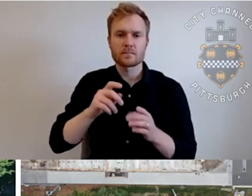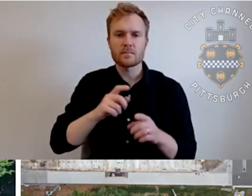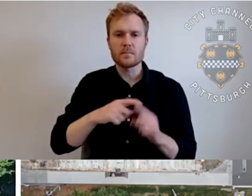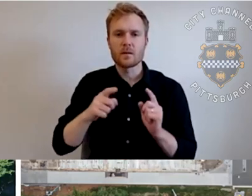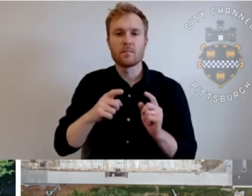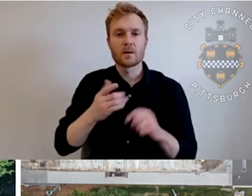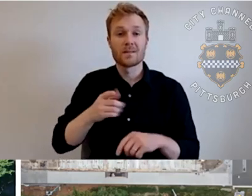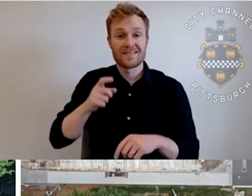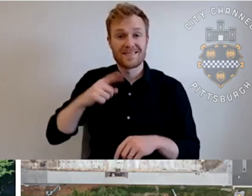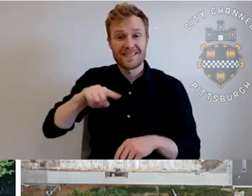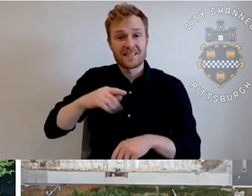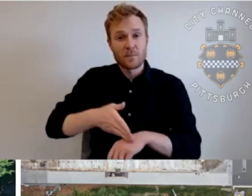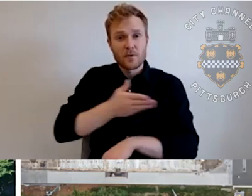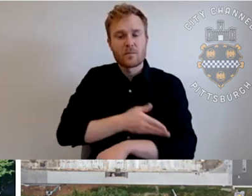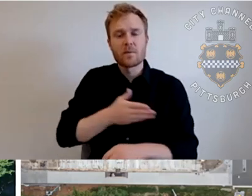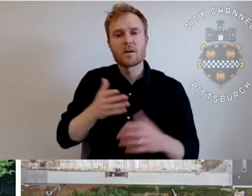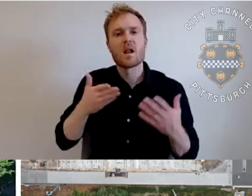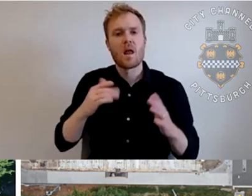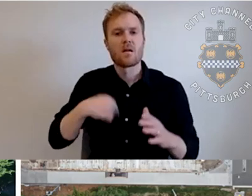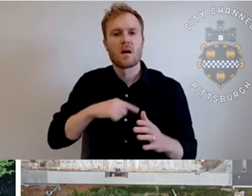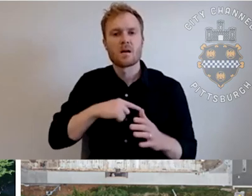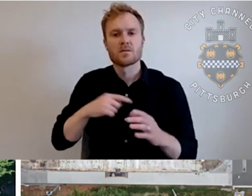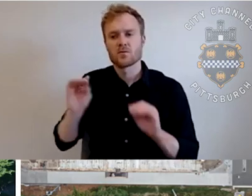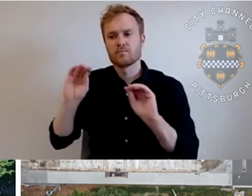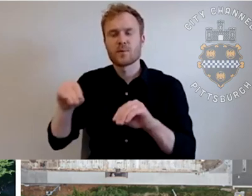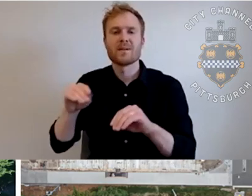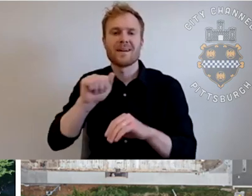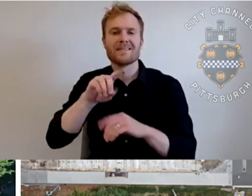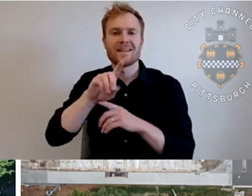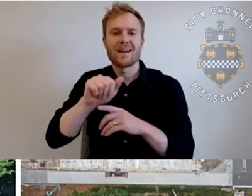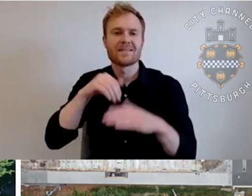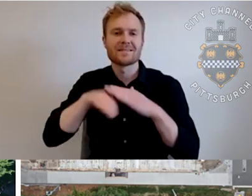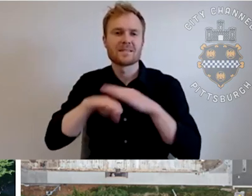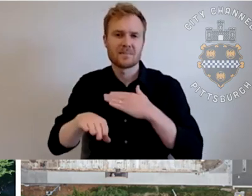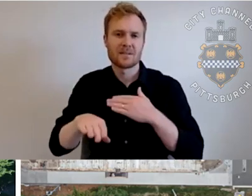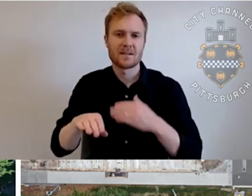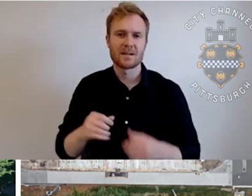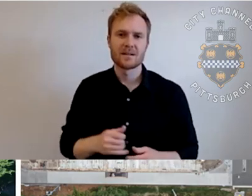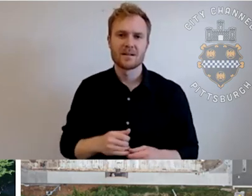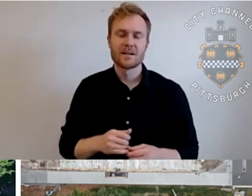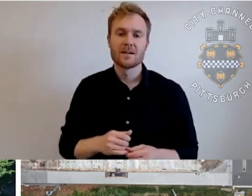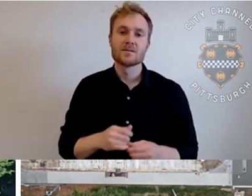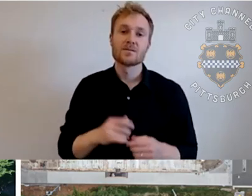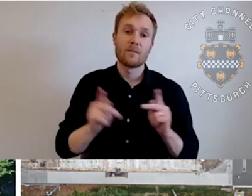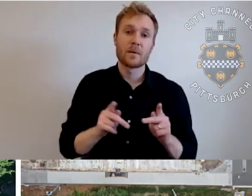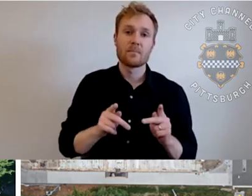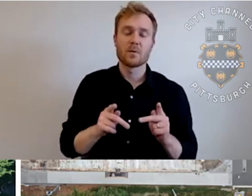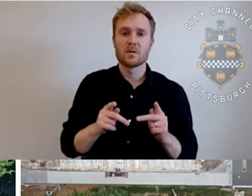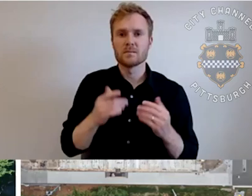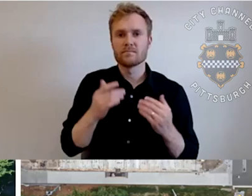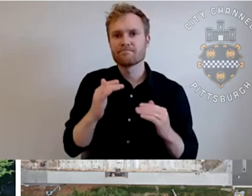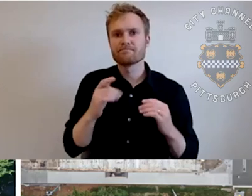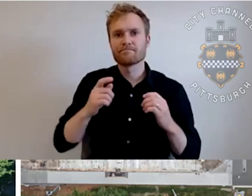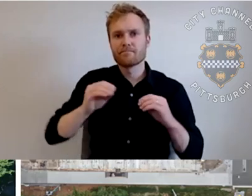allowed us to provide ADA accessibility directly. So those folks that, um, maybe mobility challenge now have a direct